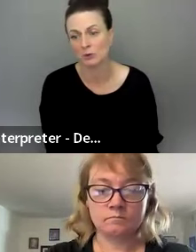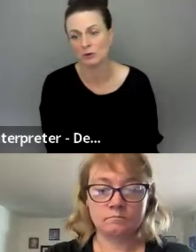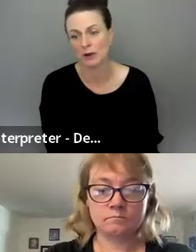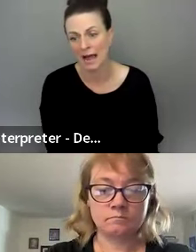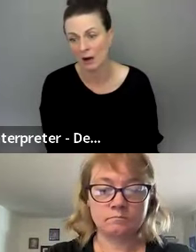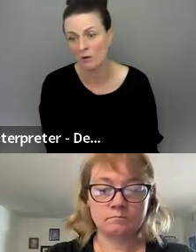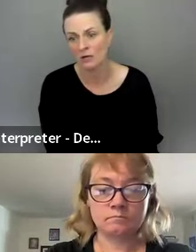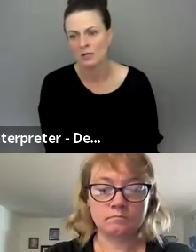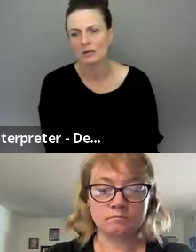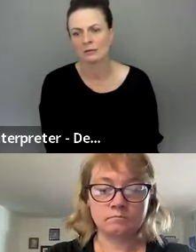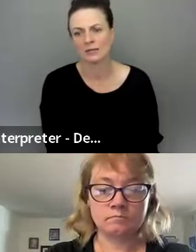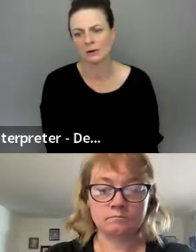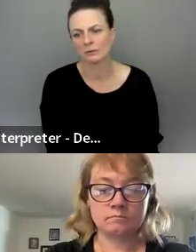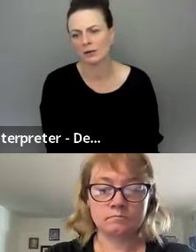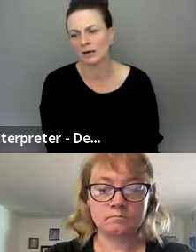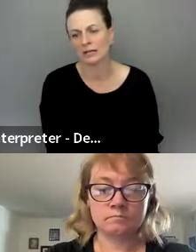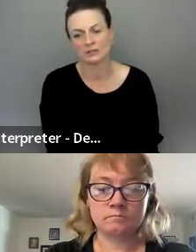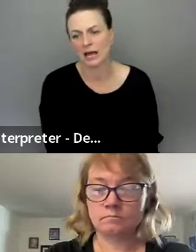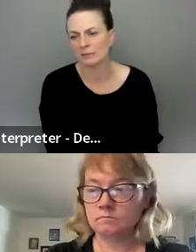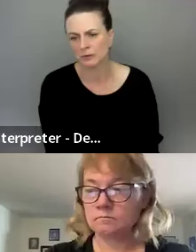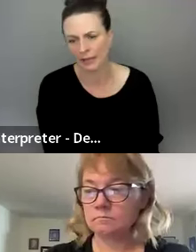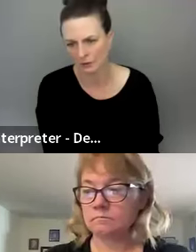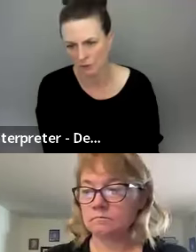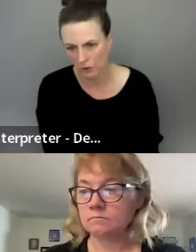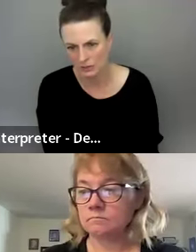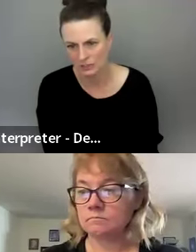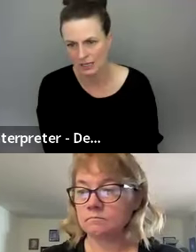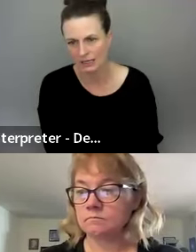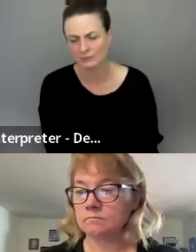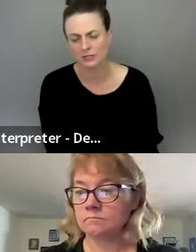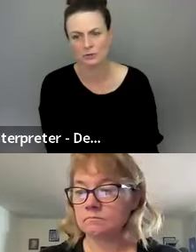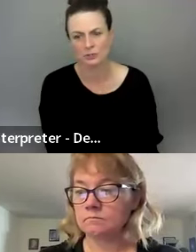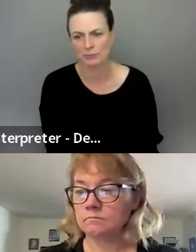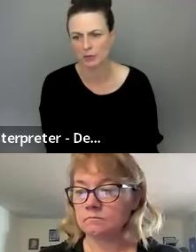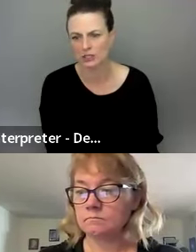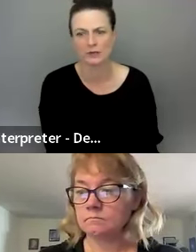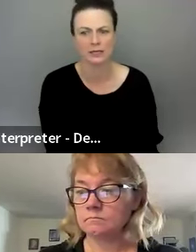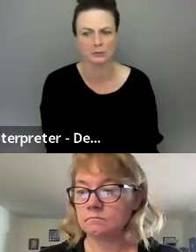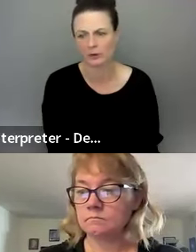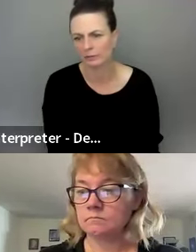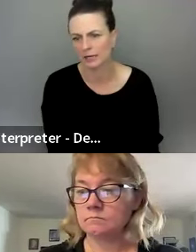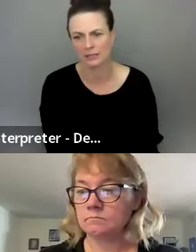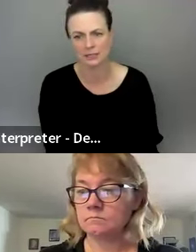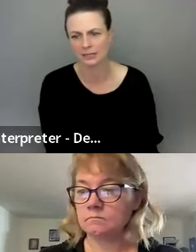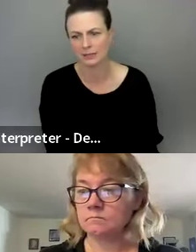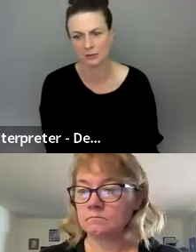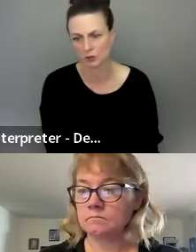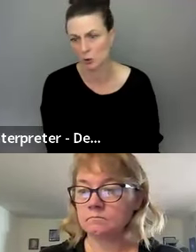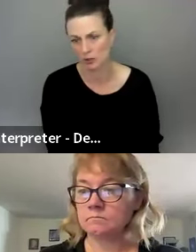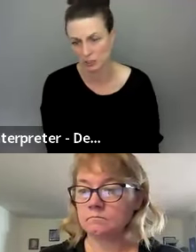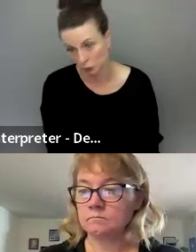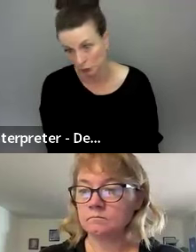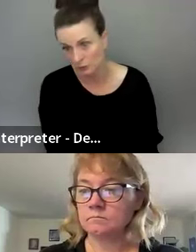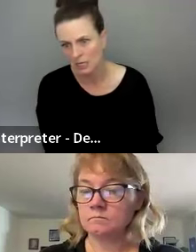a lot of people don't know how they don't know. And time is running out of course. Um, so there's a lot of pressure. They get worried about it and they